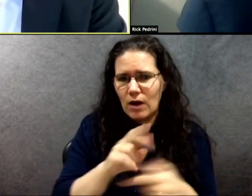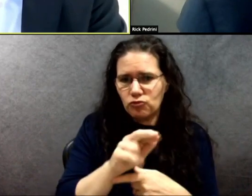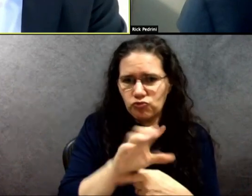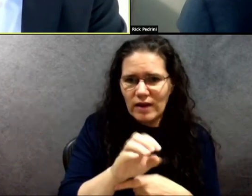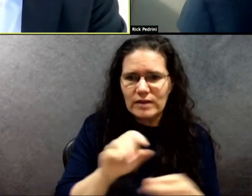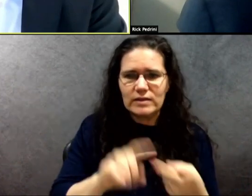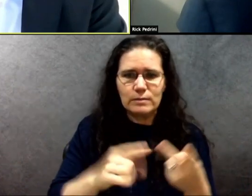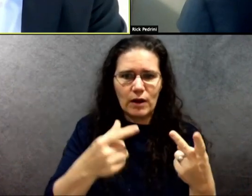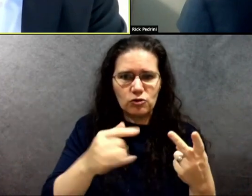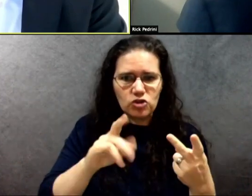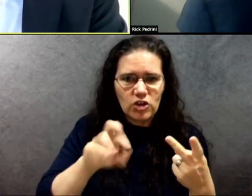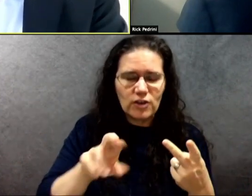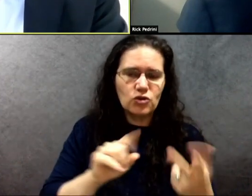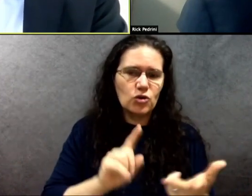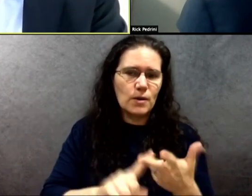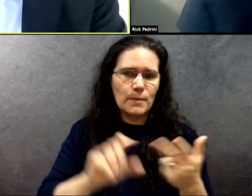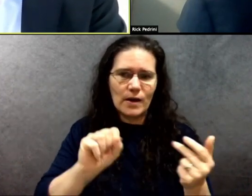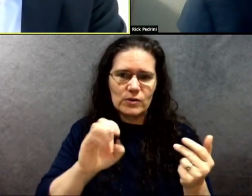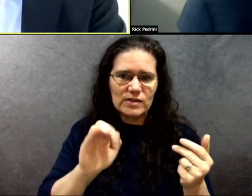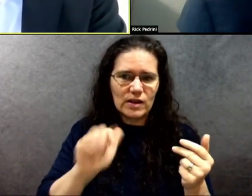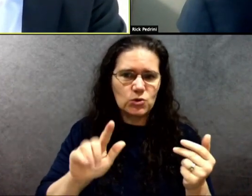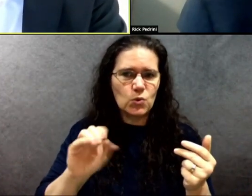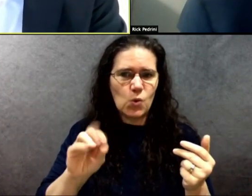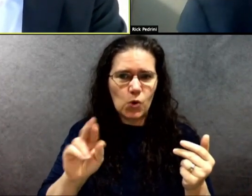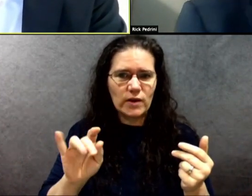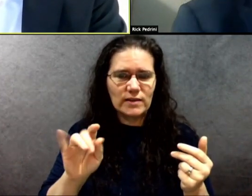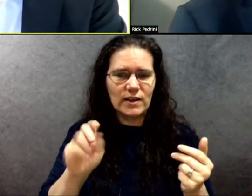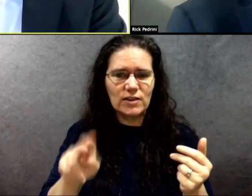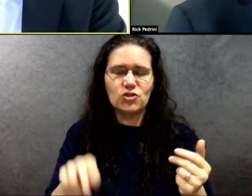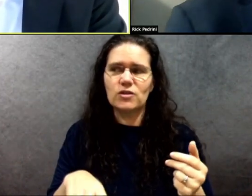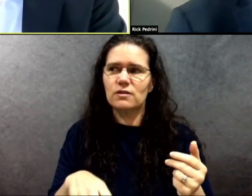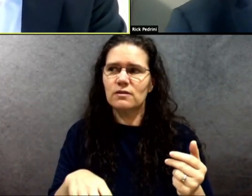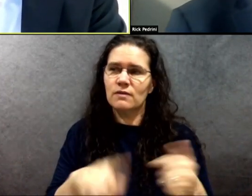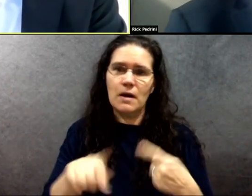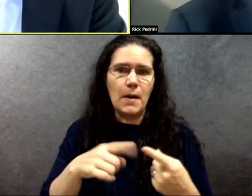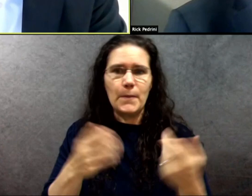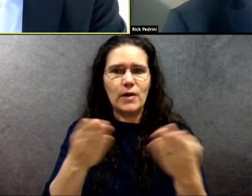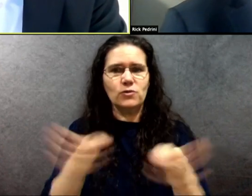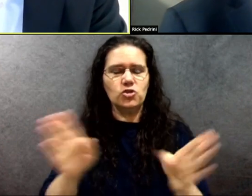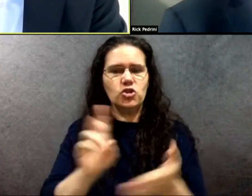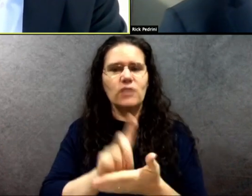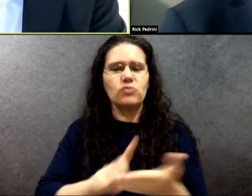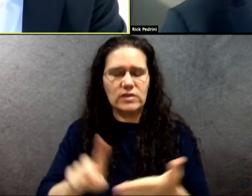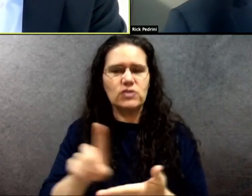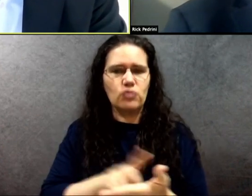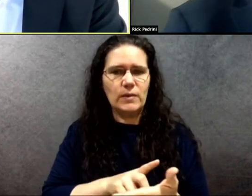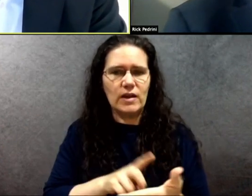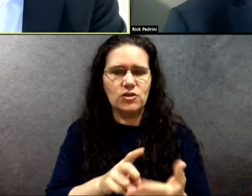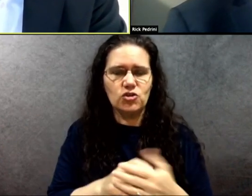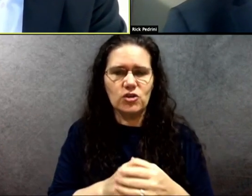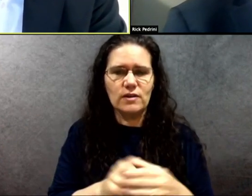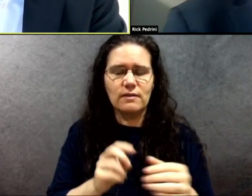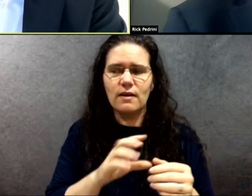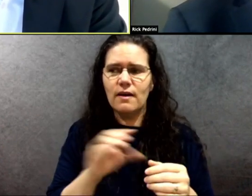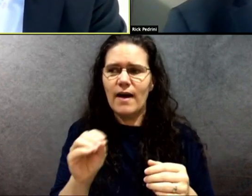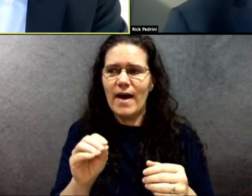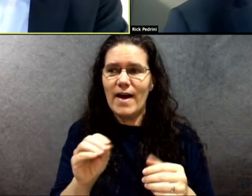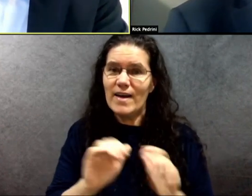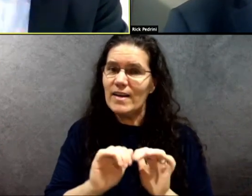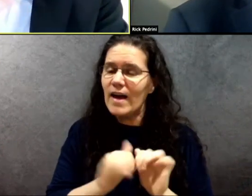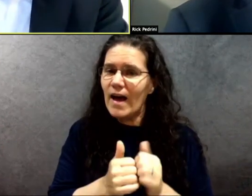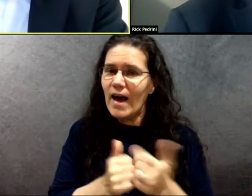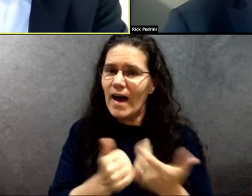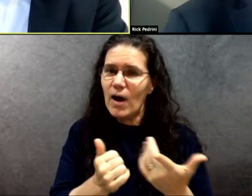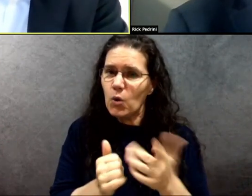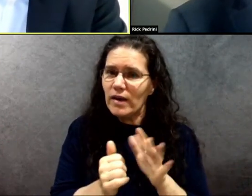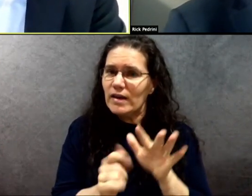discrimination at large, and even how it manifests itself in law